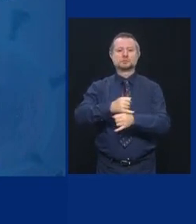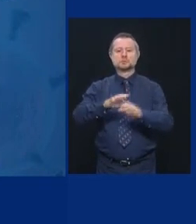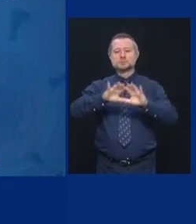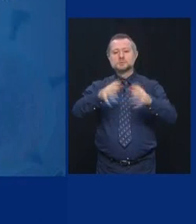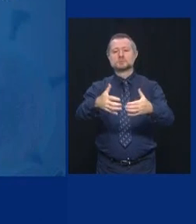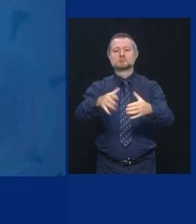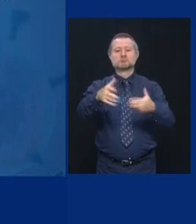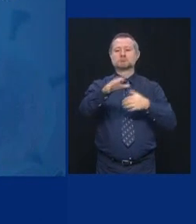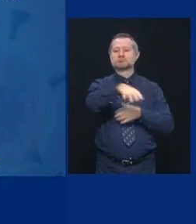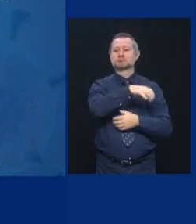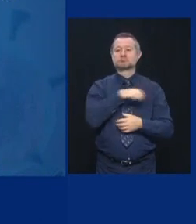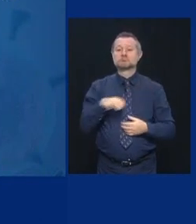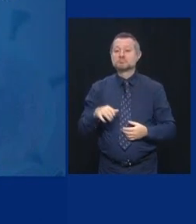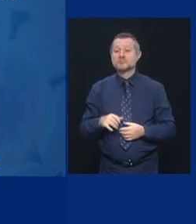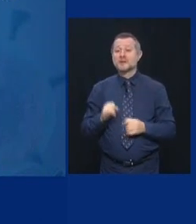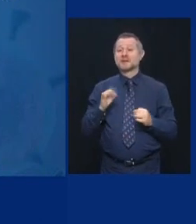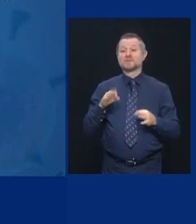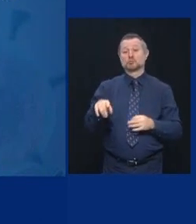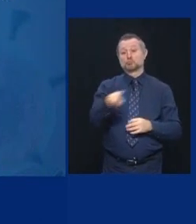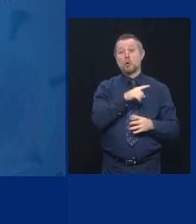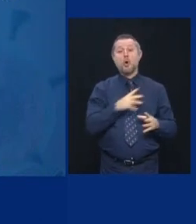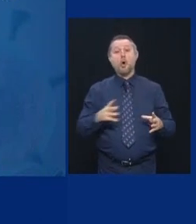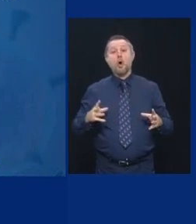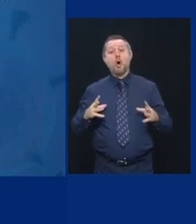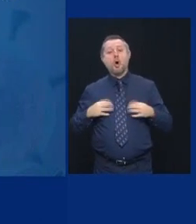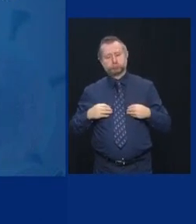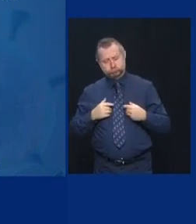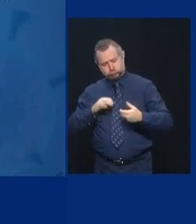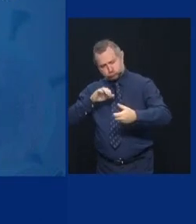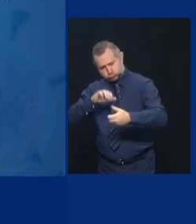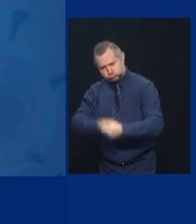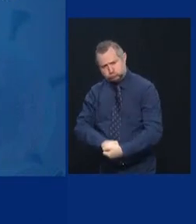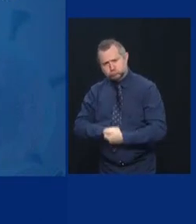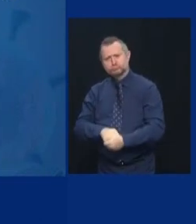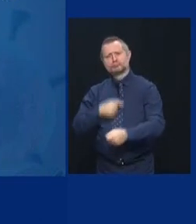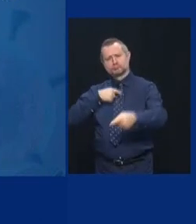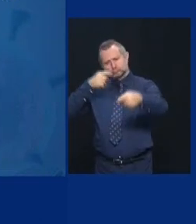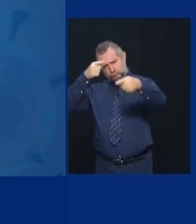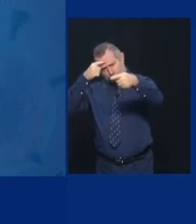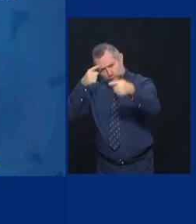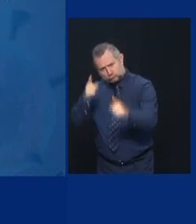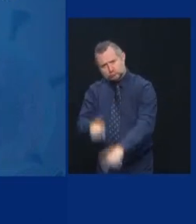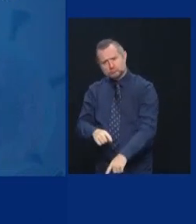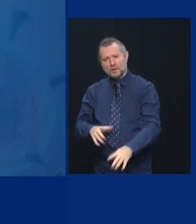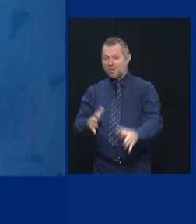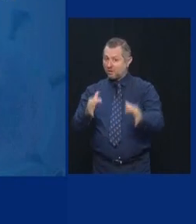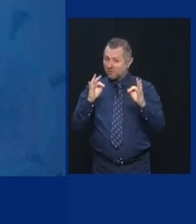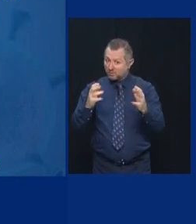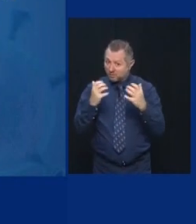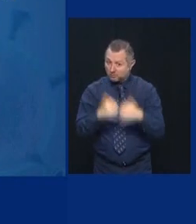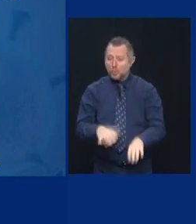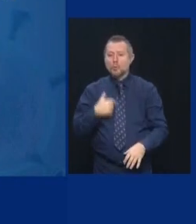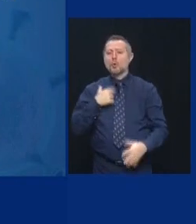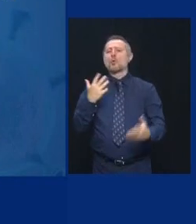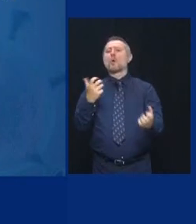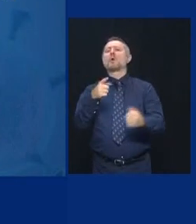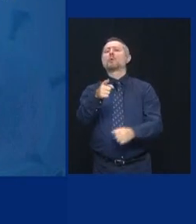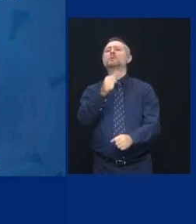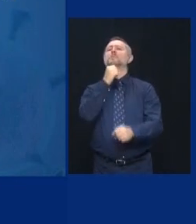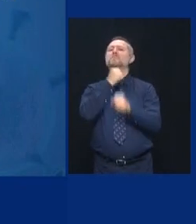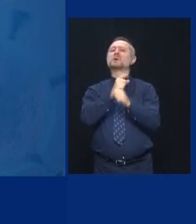If they do agree to do it in partnership, then I want a real enforcement capacity.